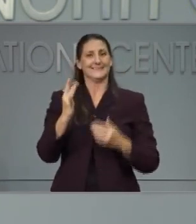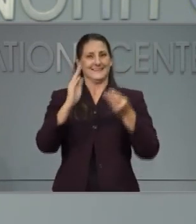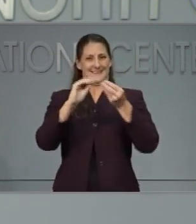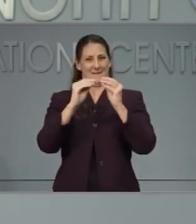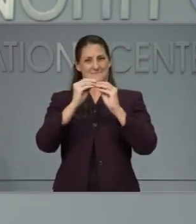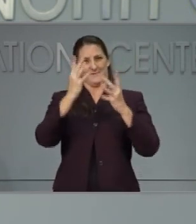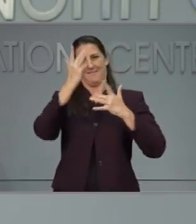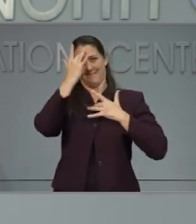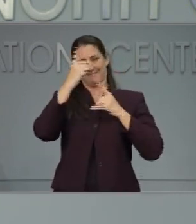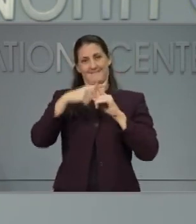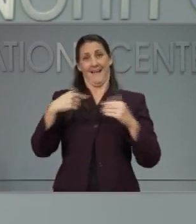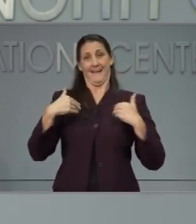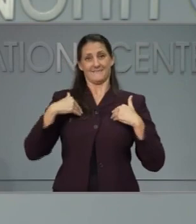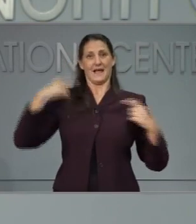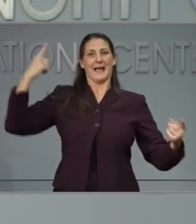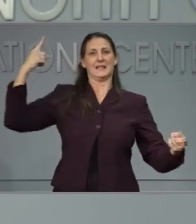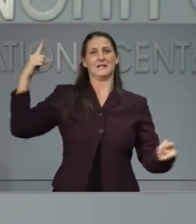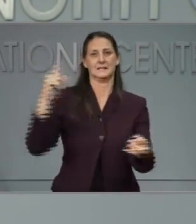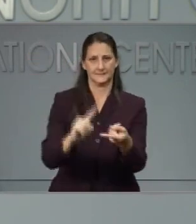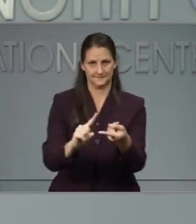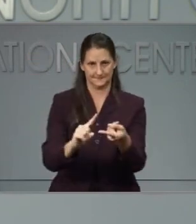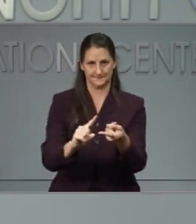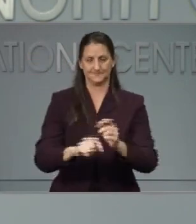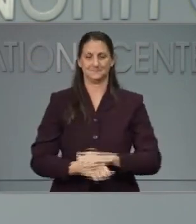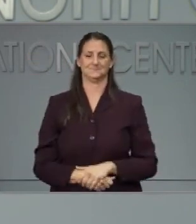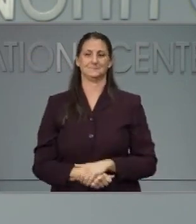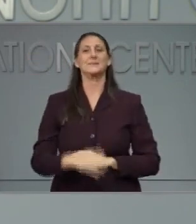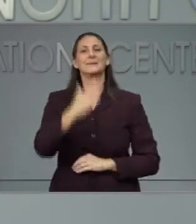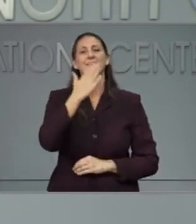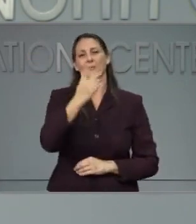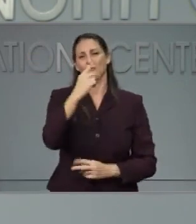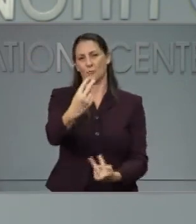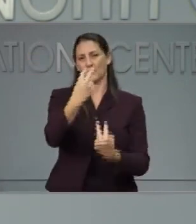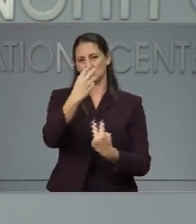Thank you all for being with us today and stay safe out there everybody.